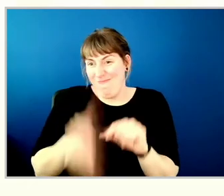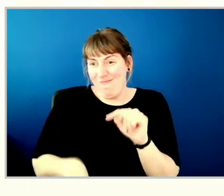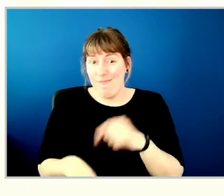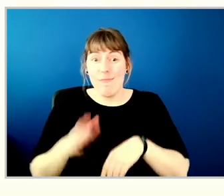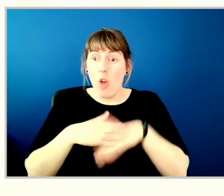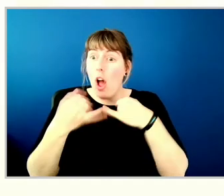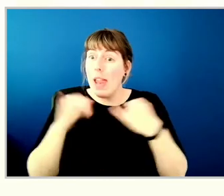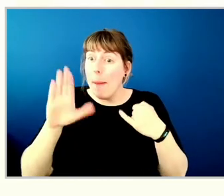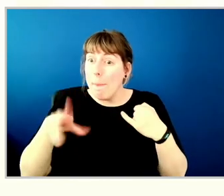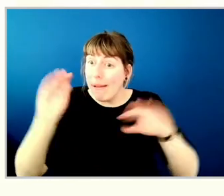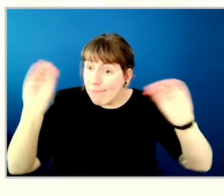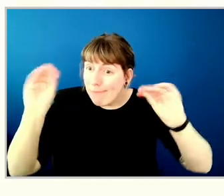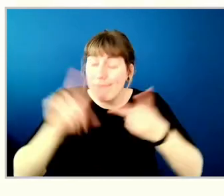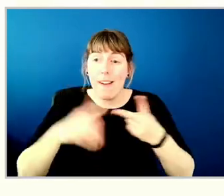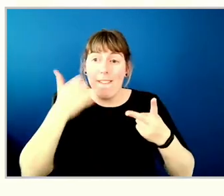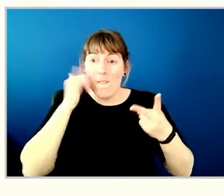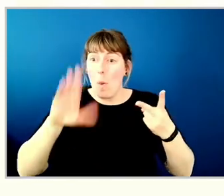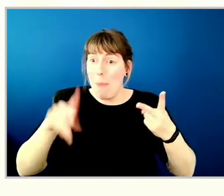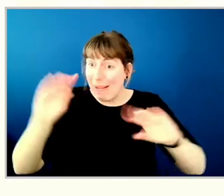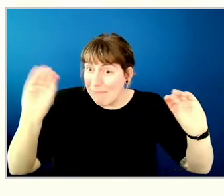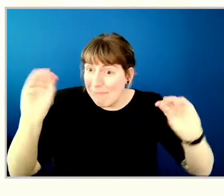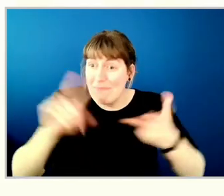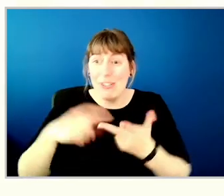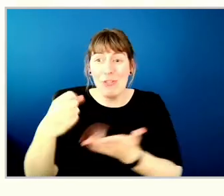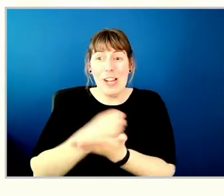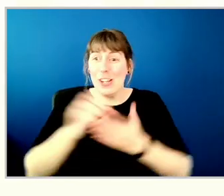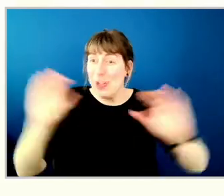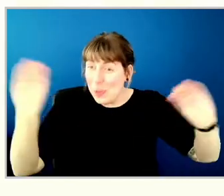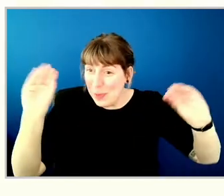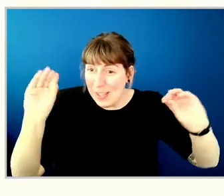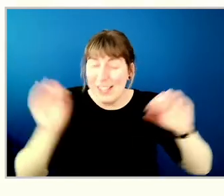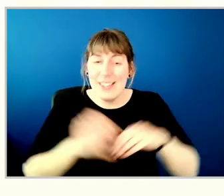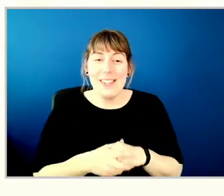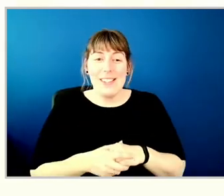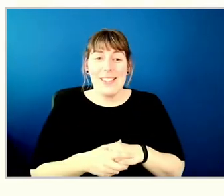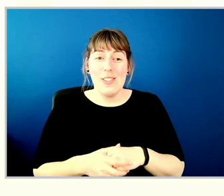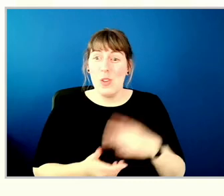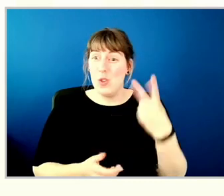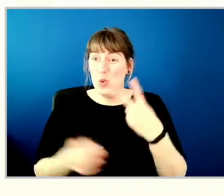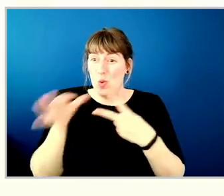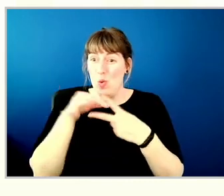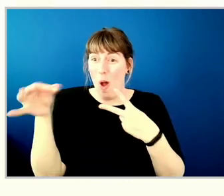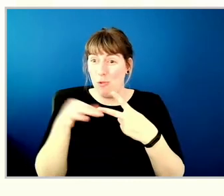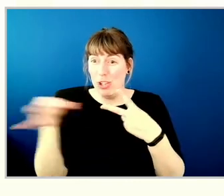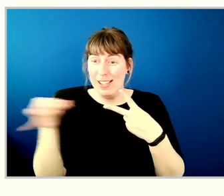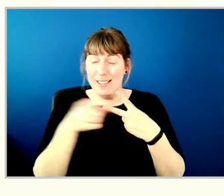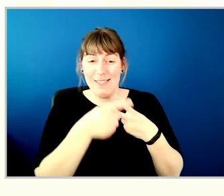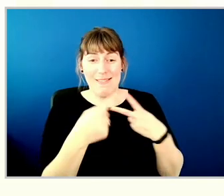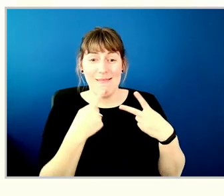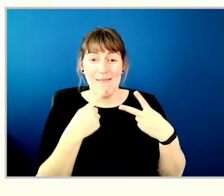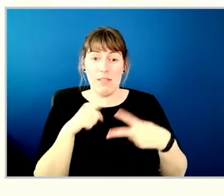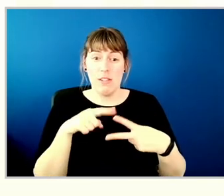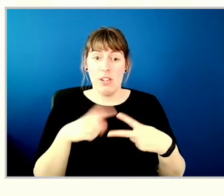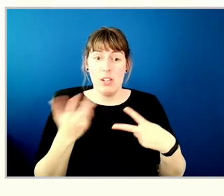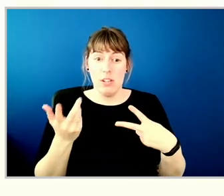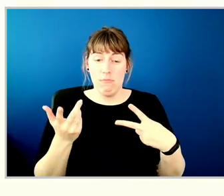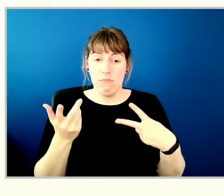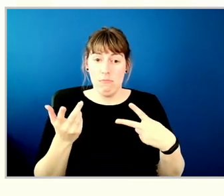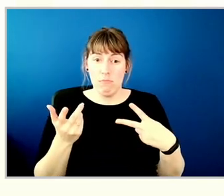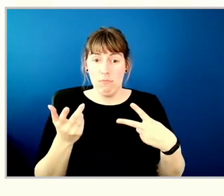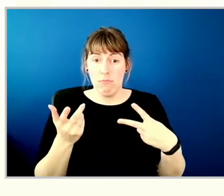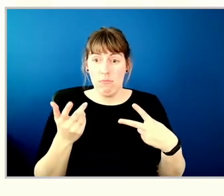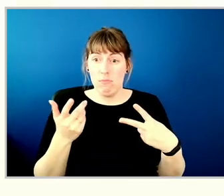banking, we don't have telephone banking, we don't have credit cards. The two other options that I would have had with basically taking a